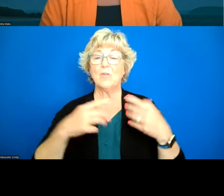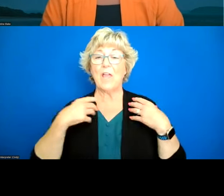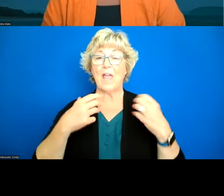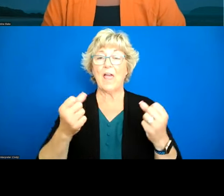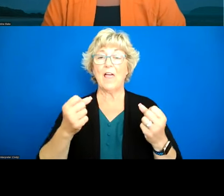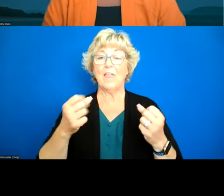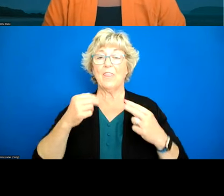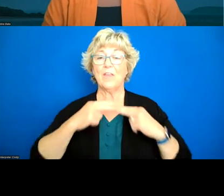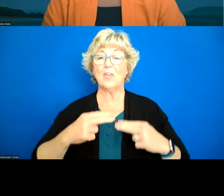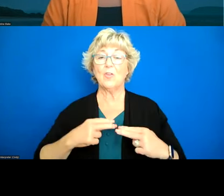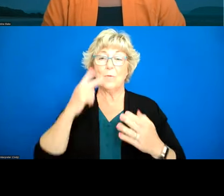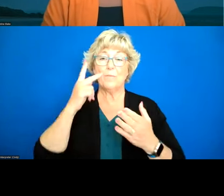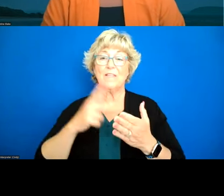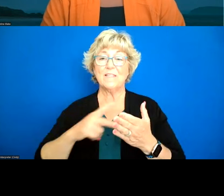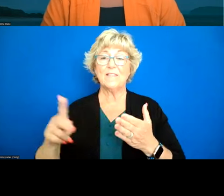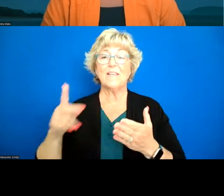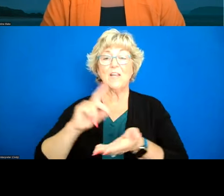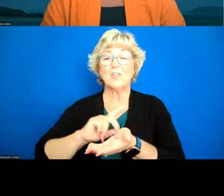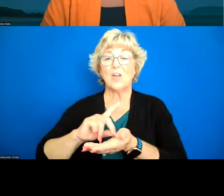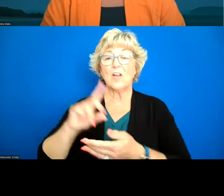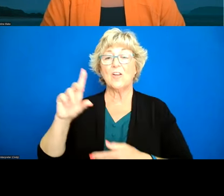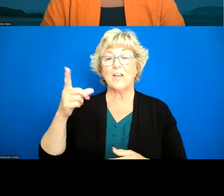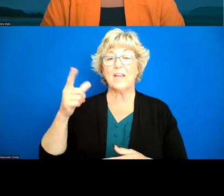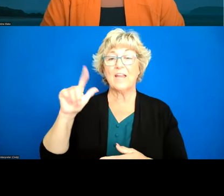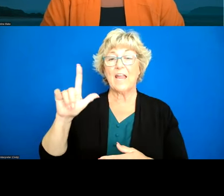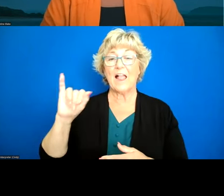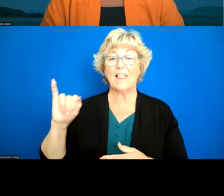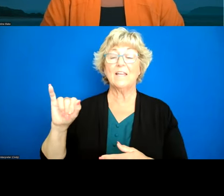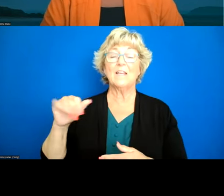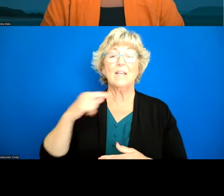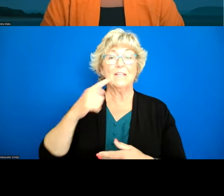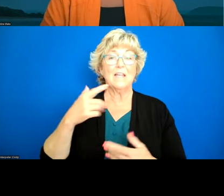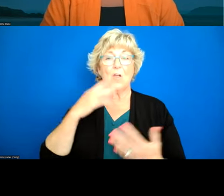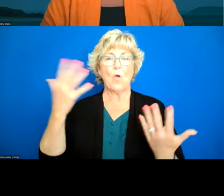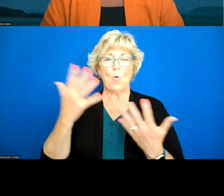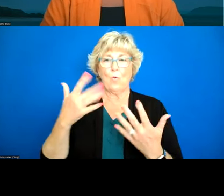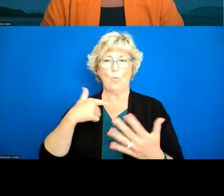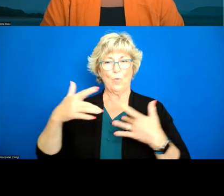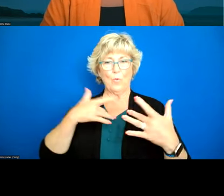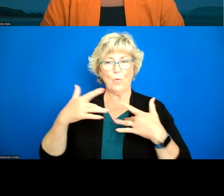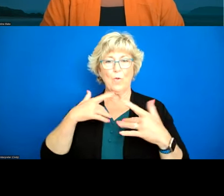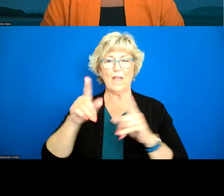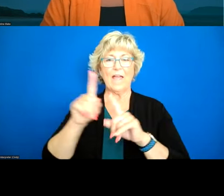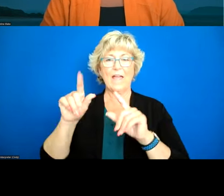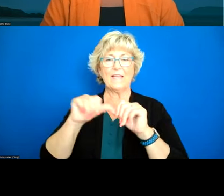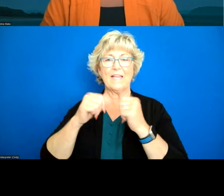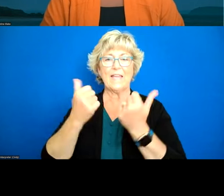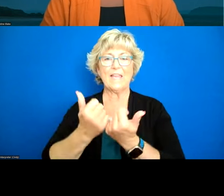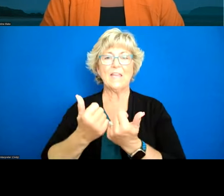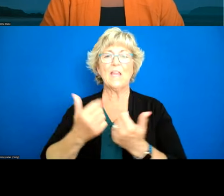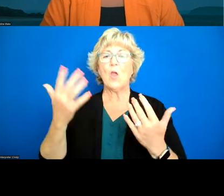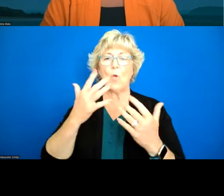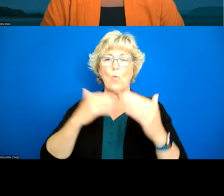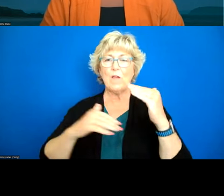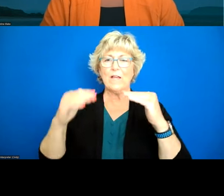um and letting him know that we had concerns about where we were as an agency and what equity